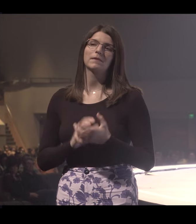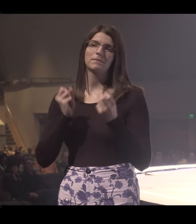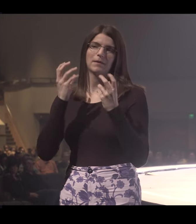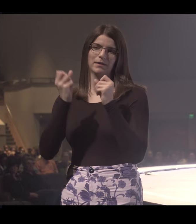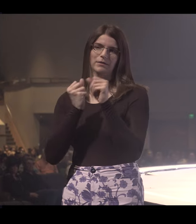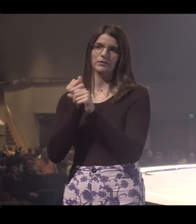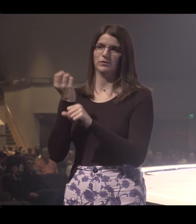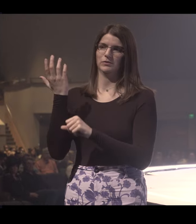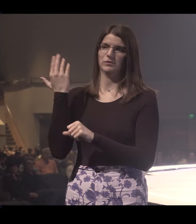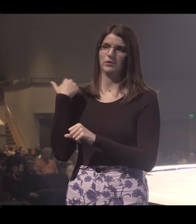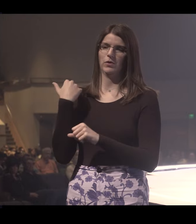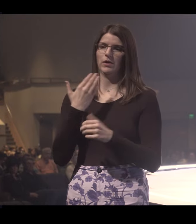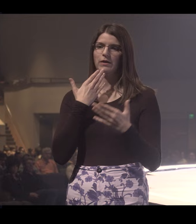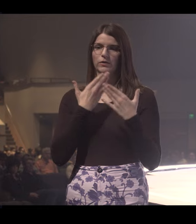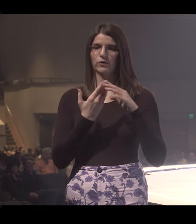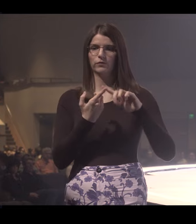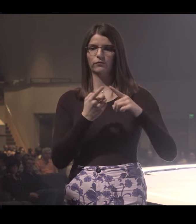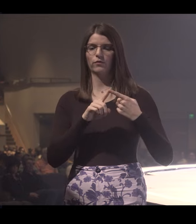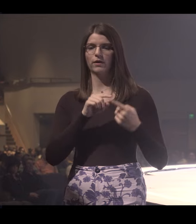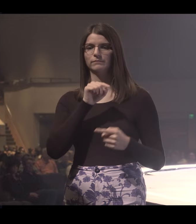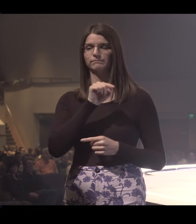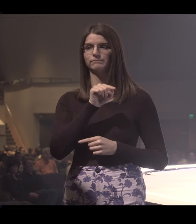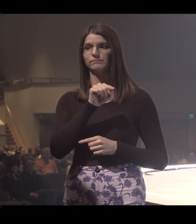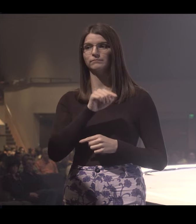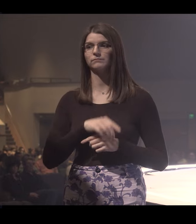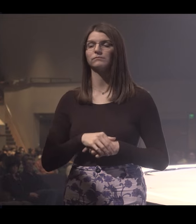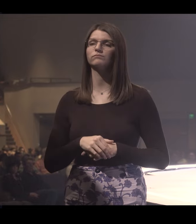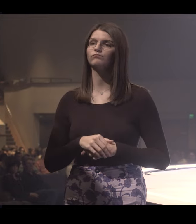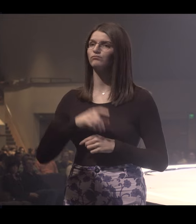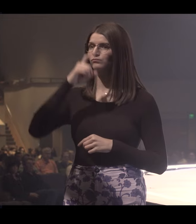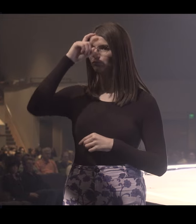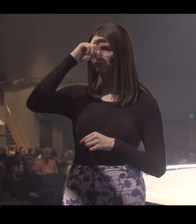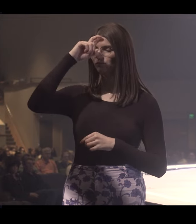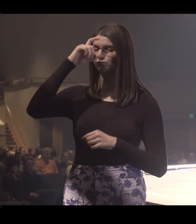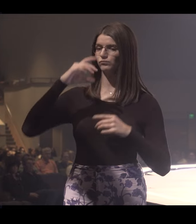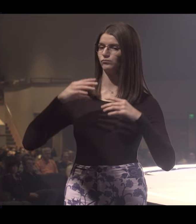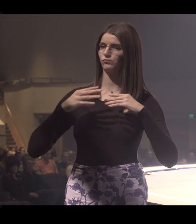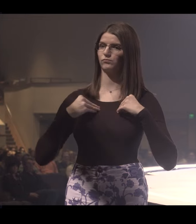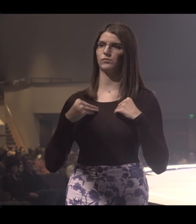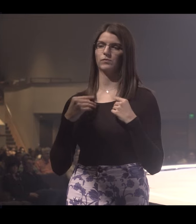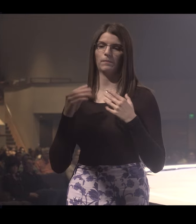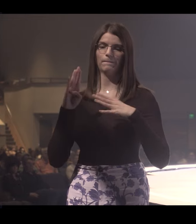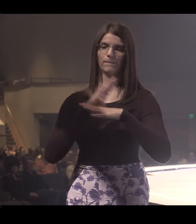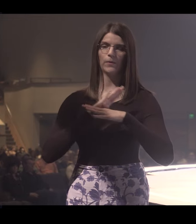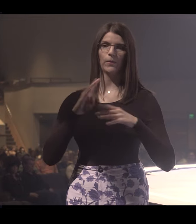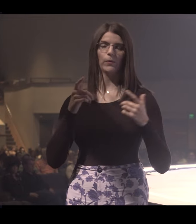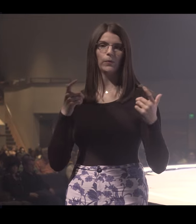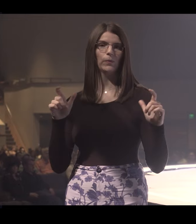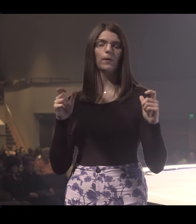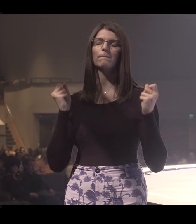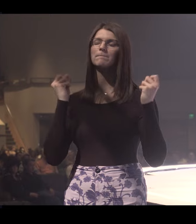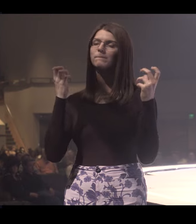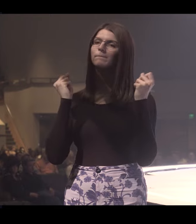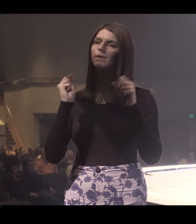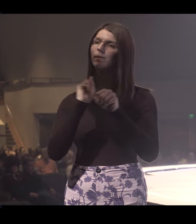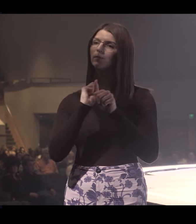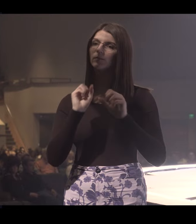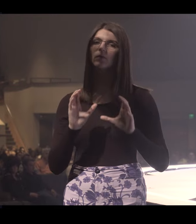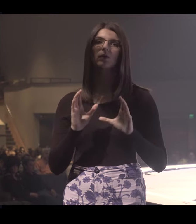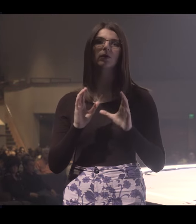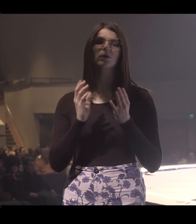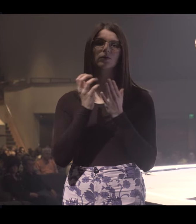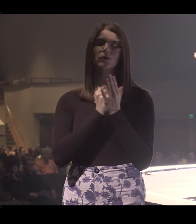It was years ago that I had a really good friend who, really wise guy, owns a really, really large business, thousands of employees,